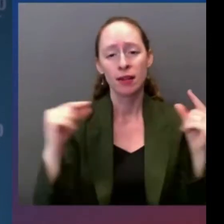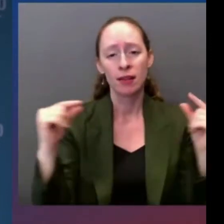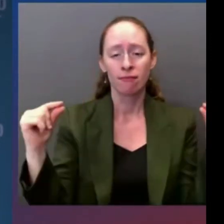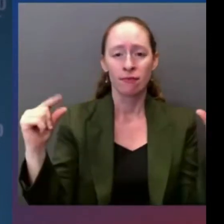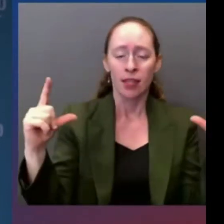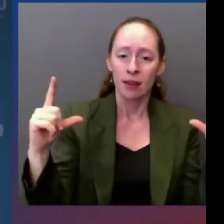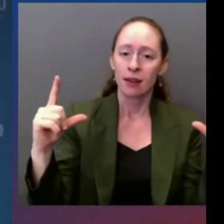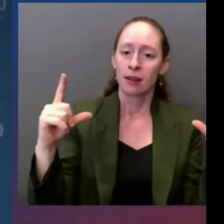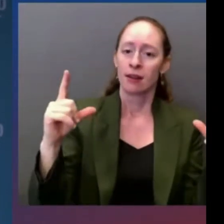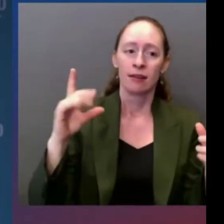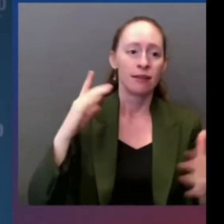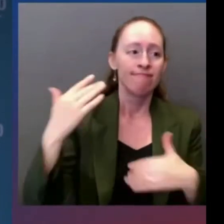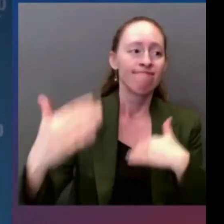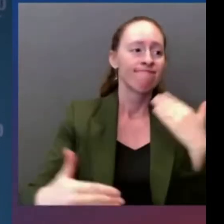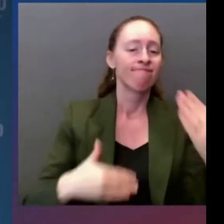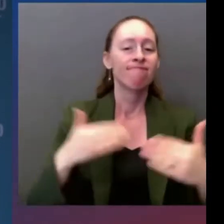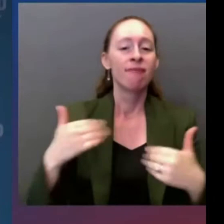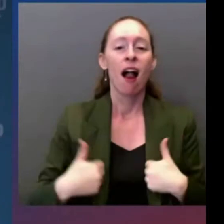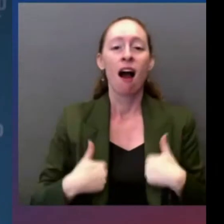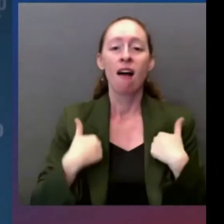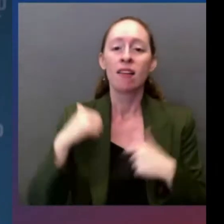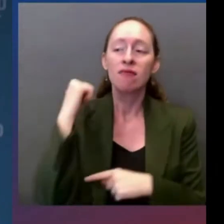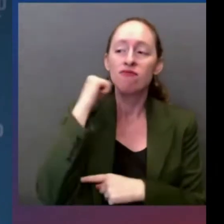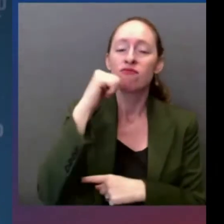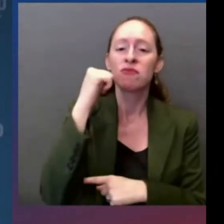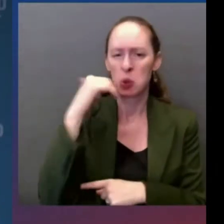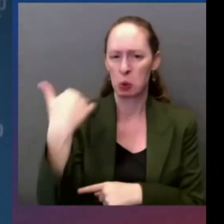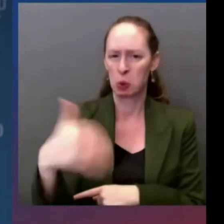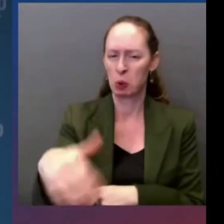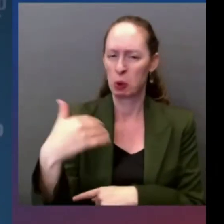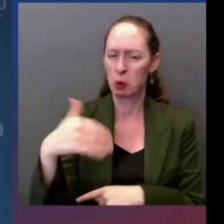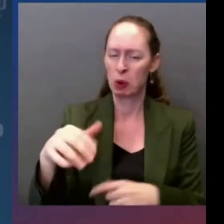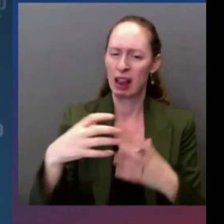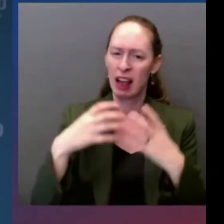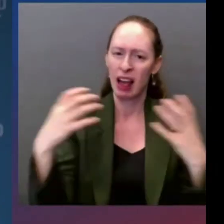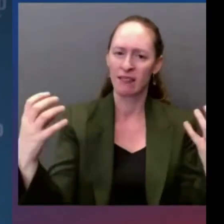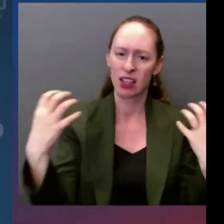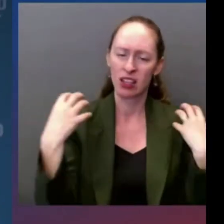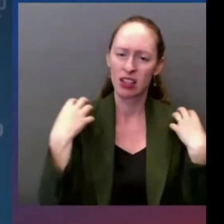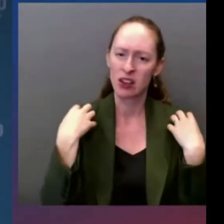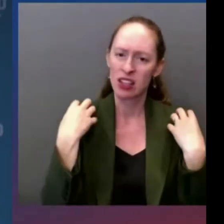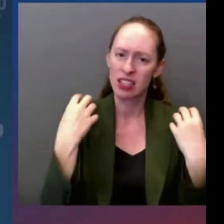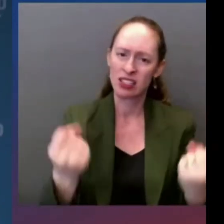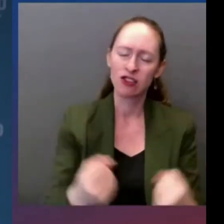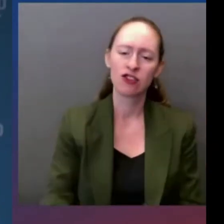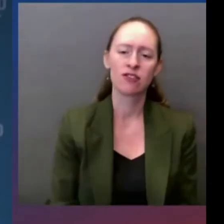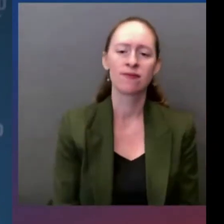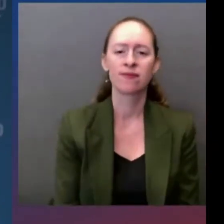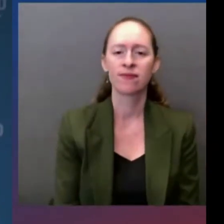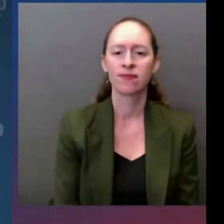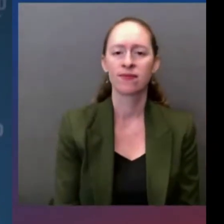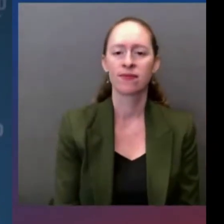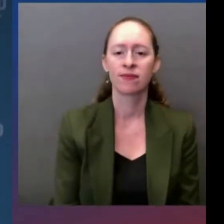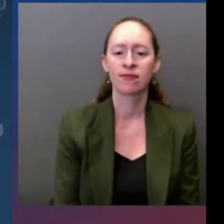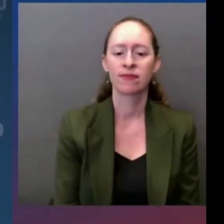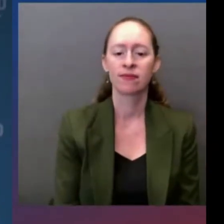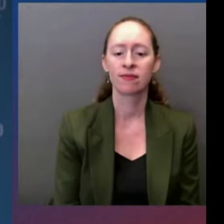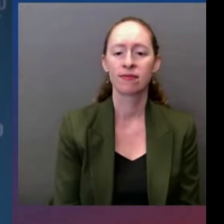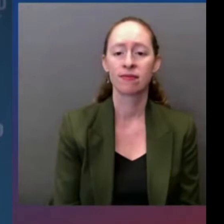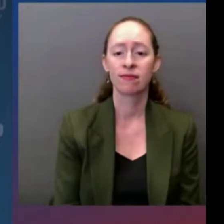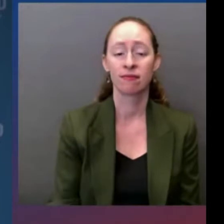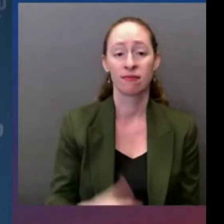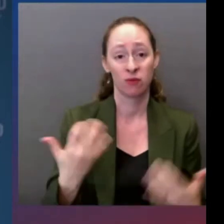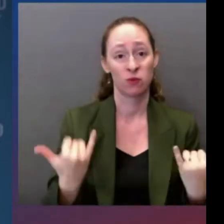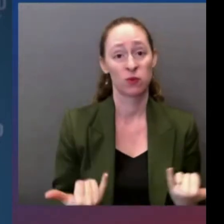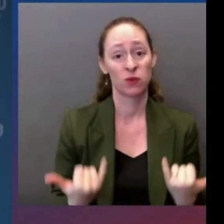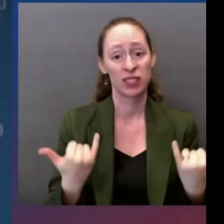undoubtedly tear open wounds and leave them feeling fresh. Because that's what hate-violence does. It shatters